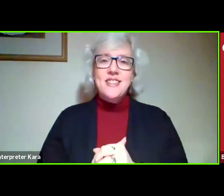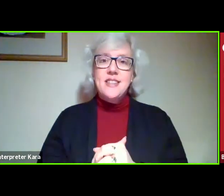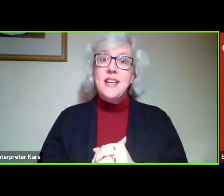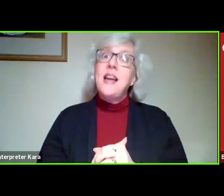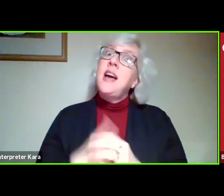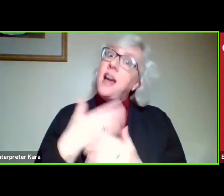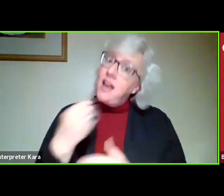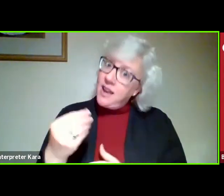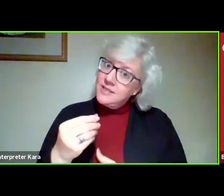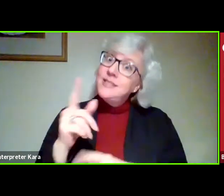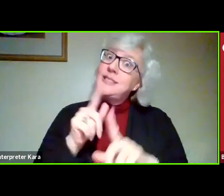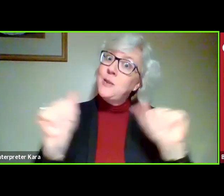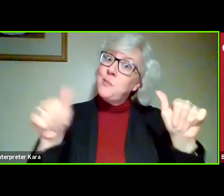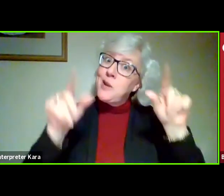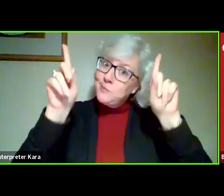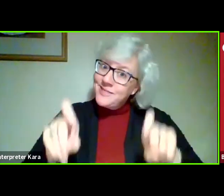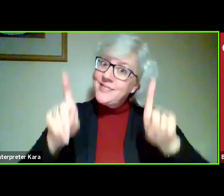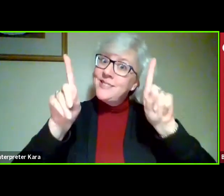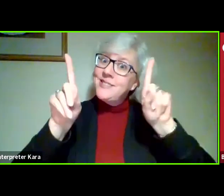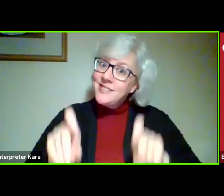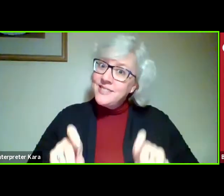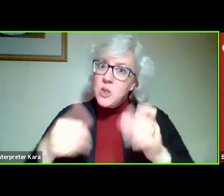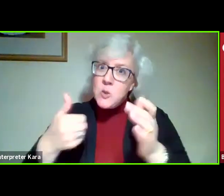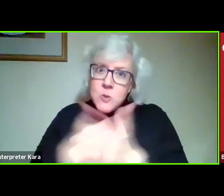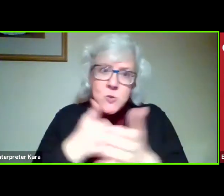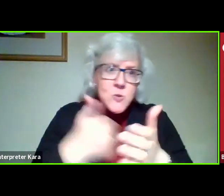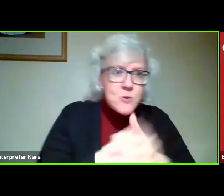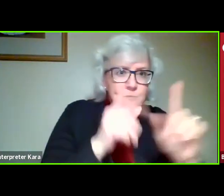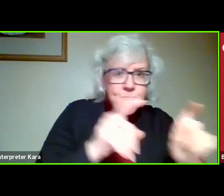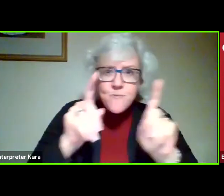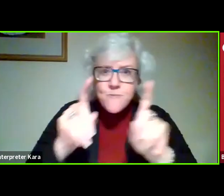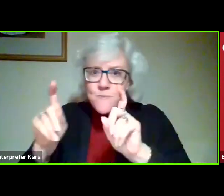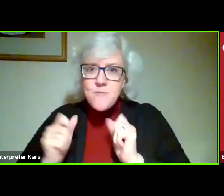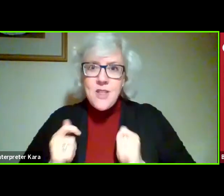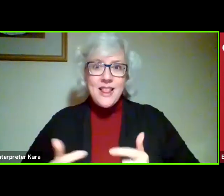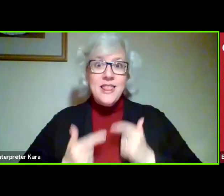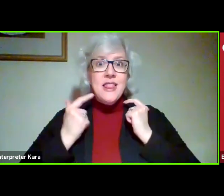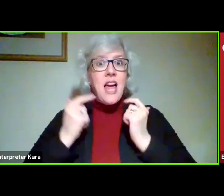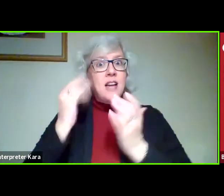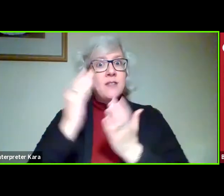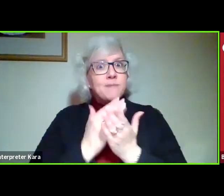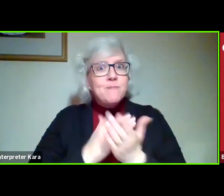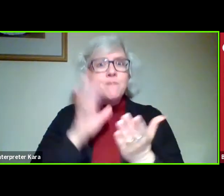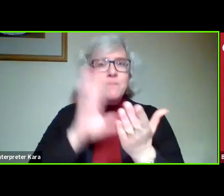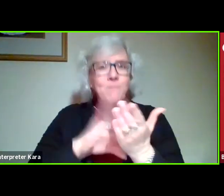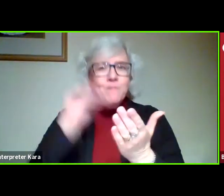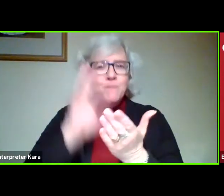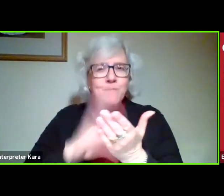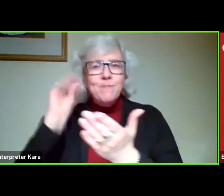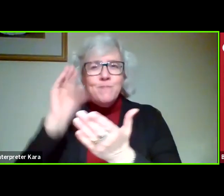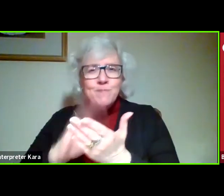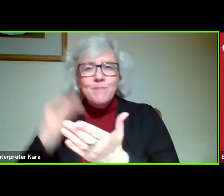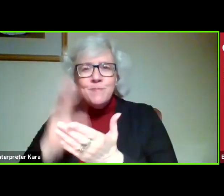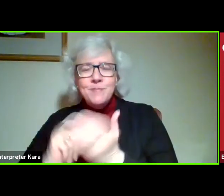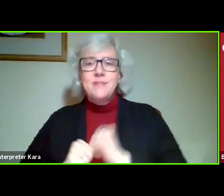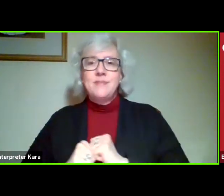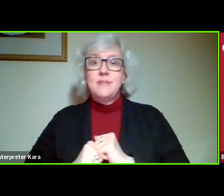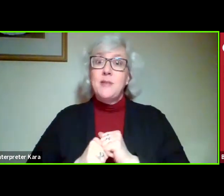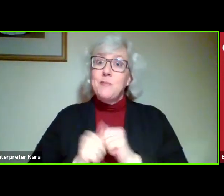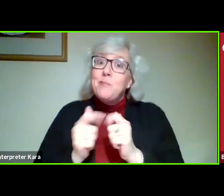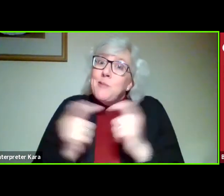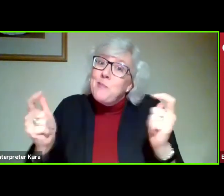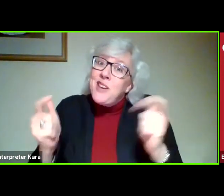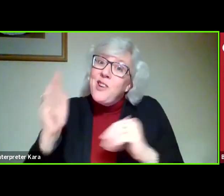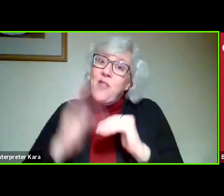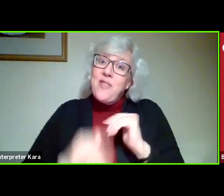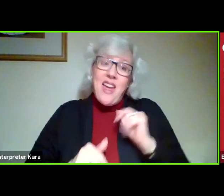testing that, trying new things, continuing your lifelong learning journey, and being a part of something that's bigger than even